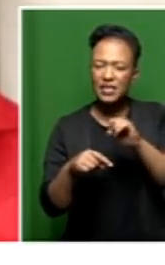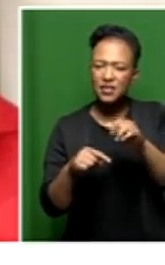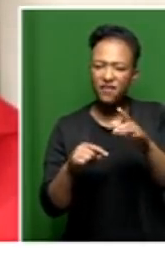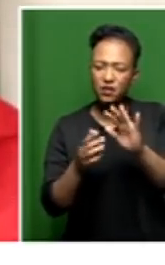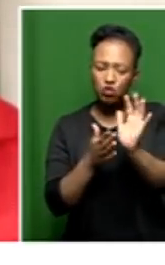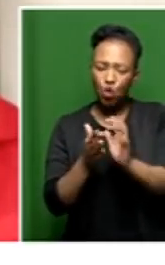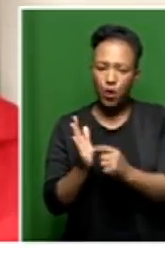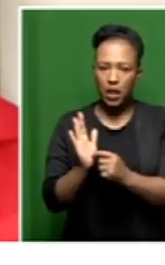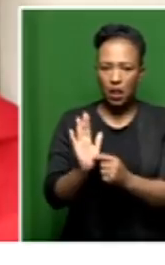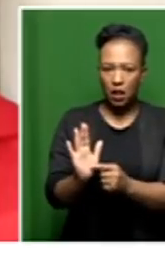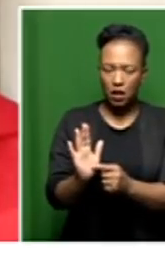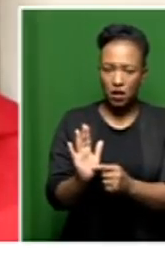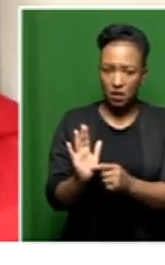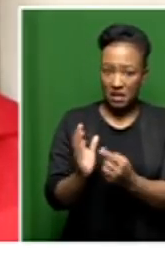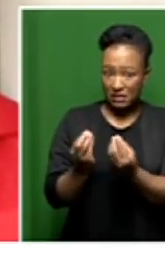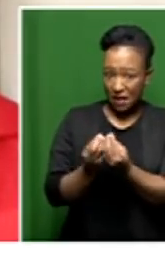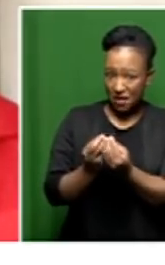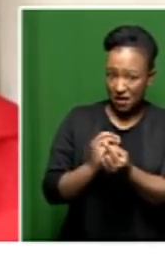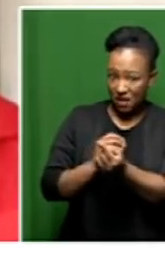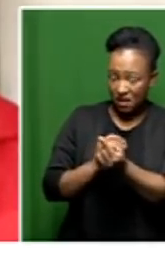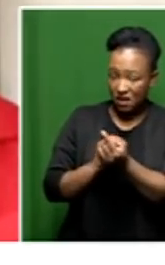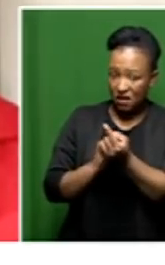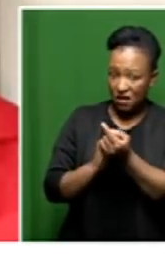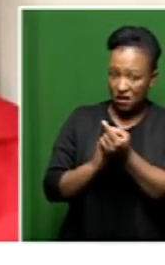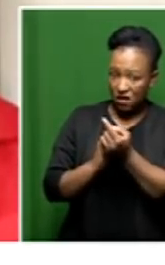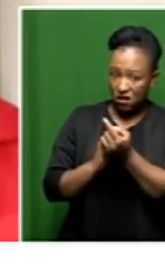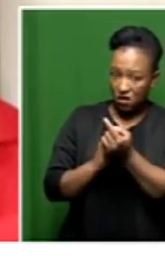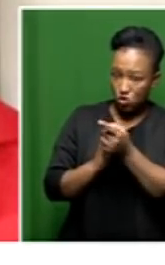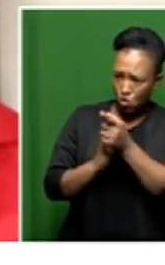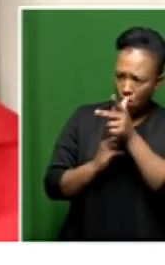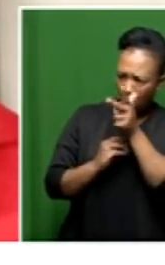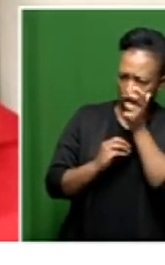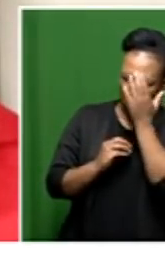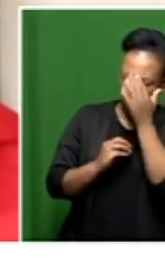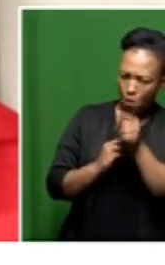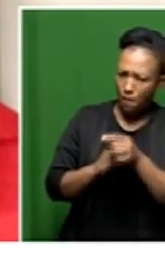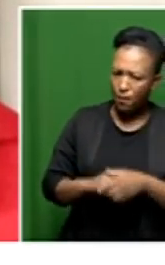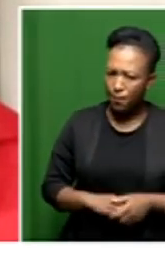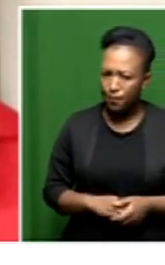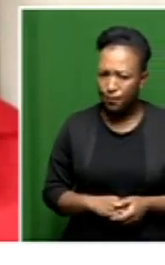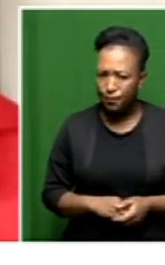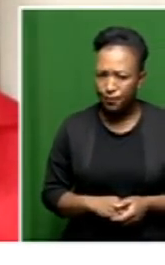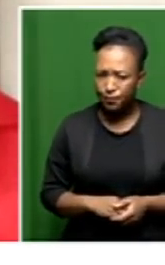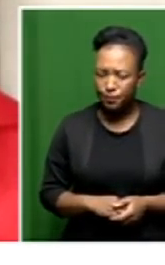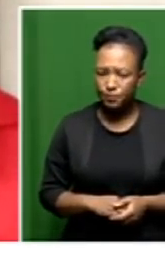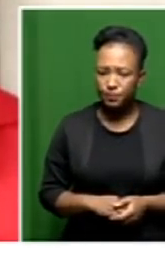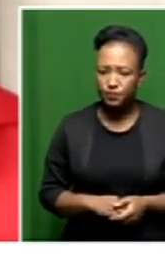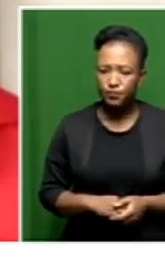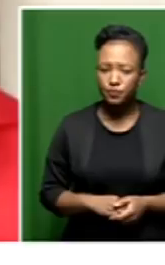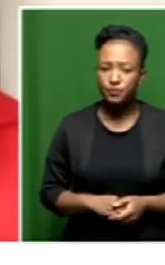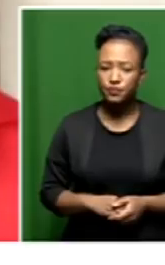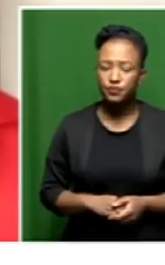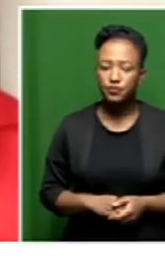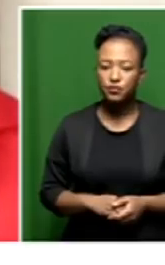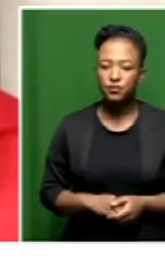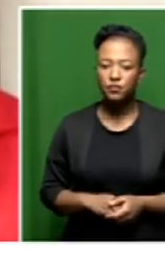SABC is something that you were actually au fait with as a department. Let me start